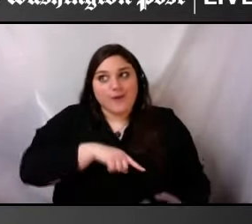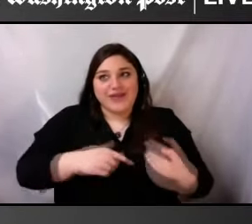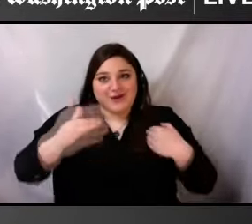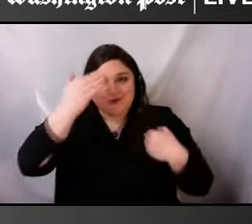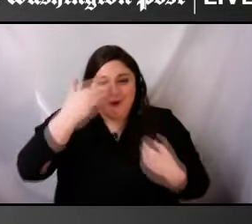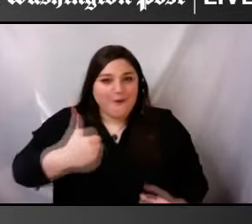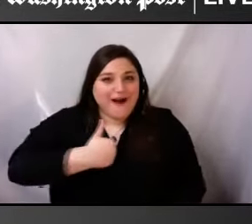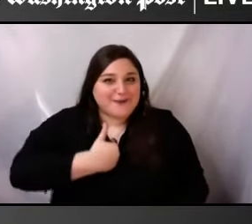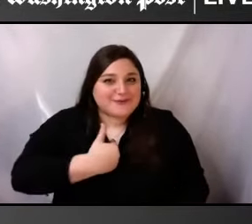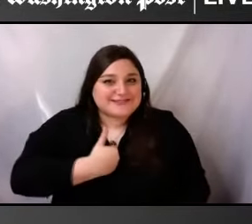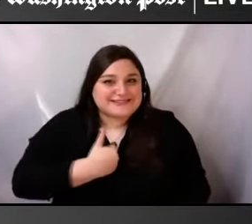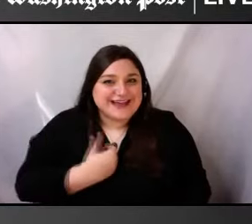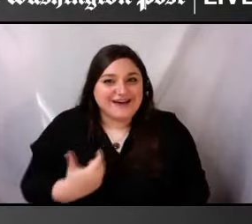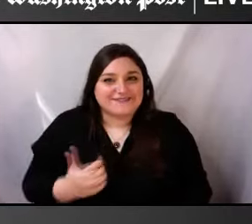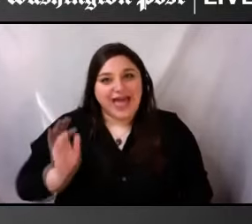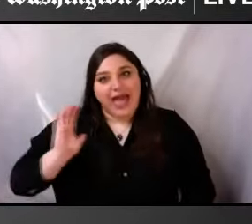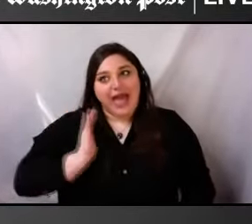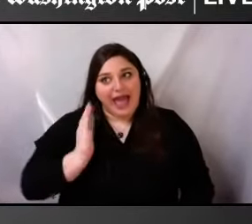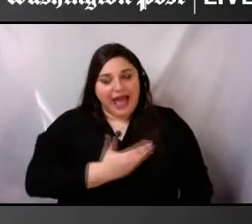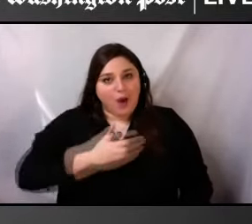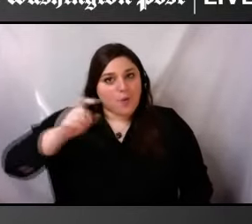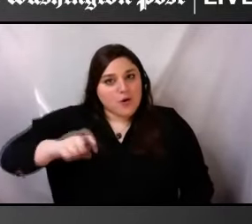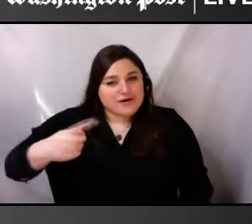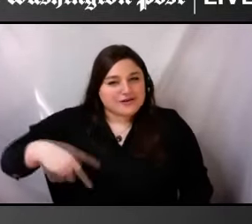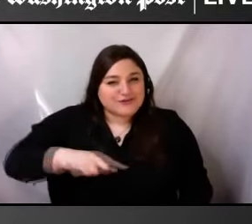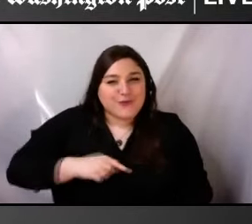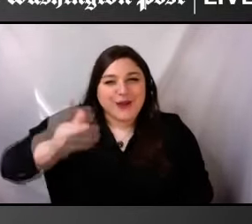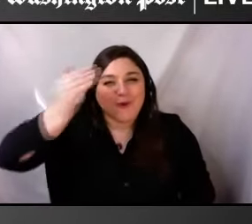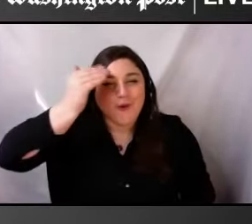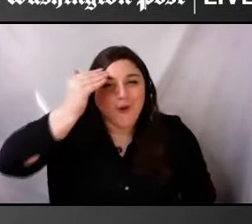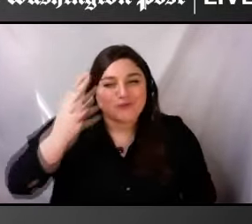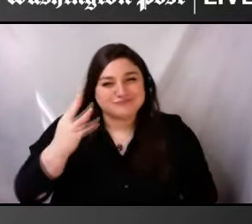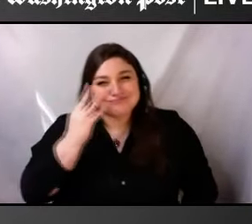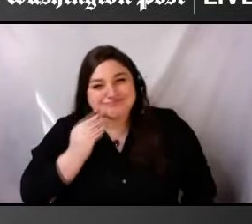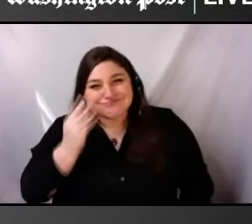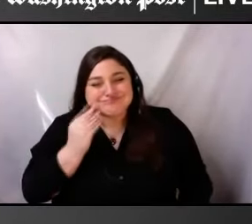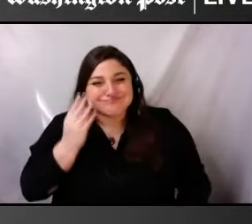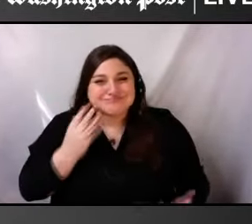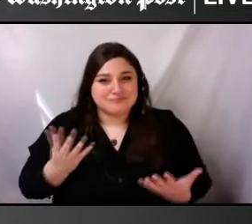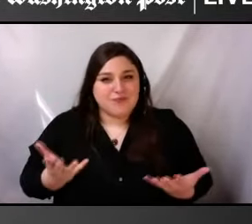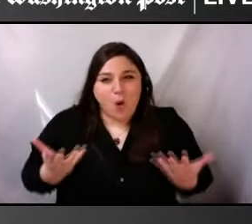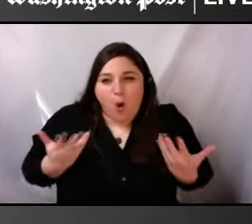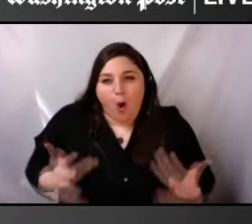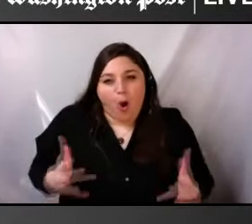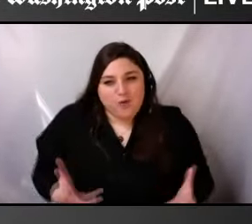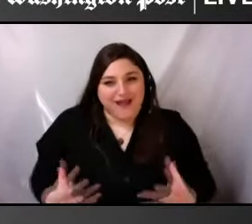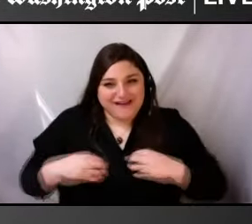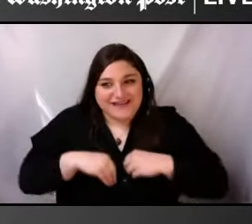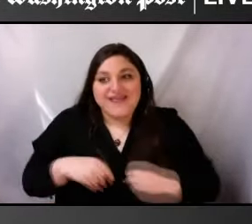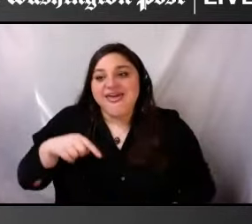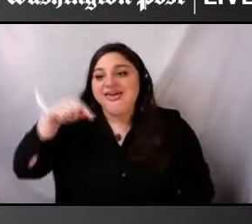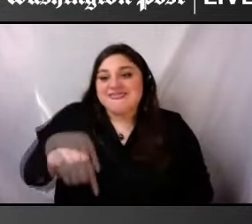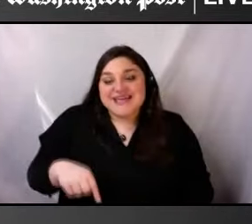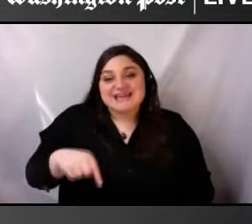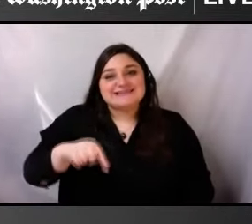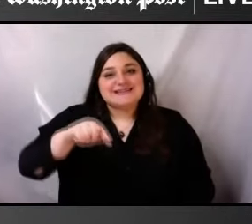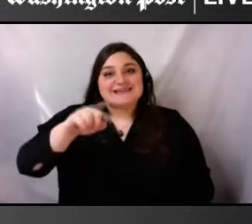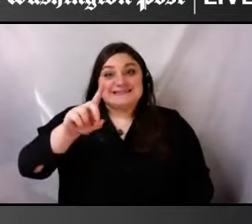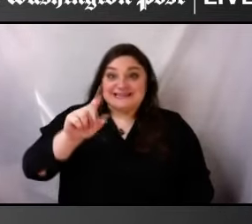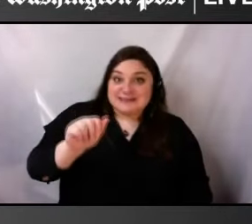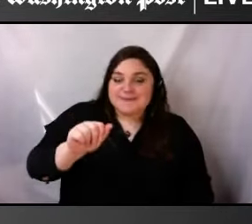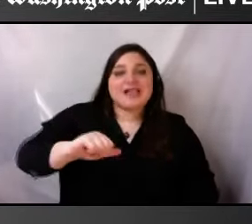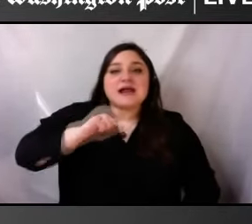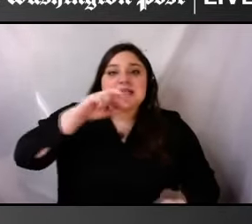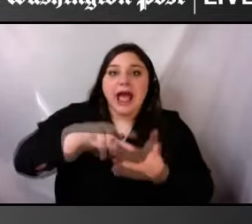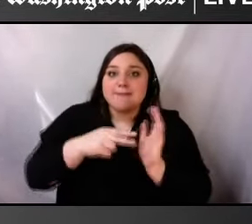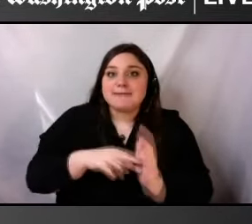the, and it's not, again, it's, it's not a monolithic experience. So it's not just that one in four